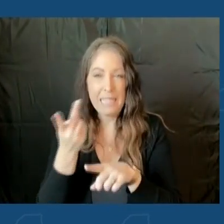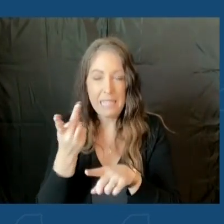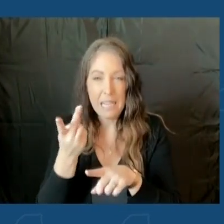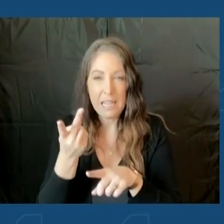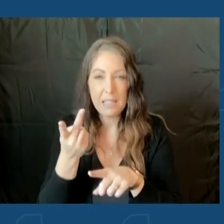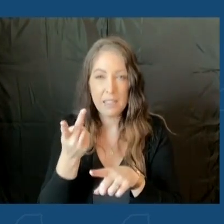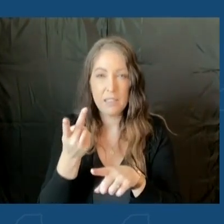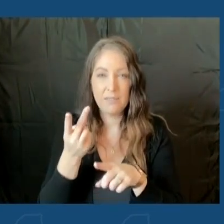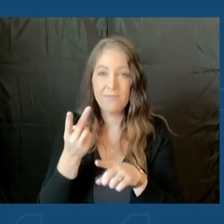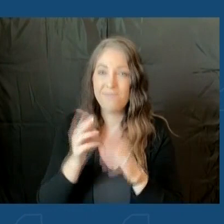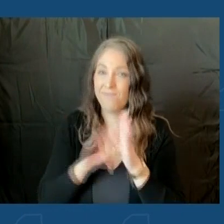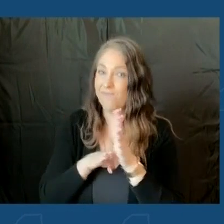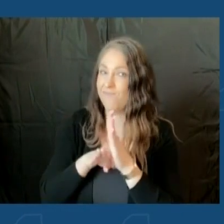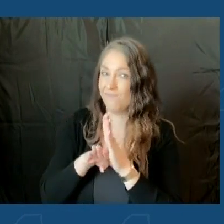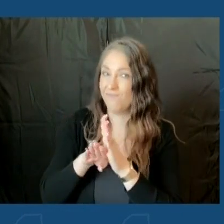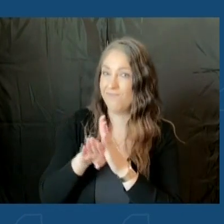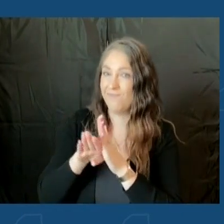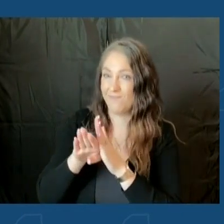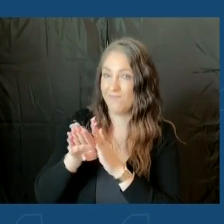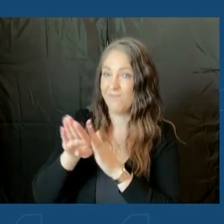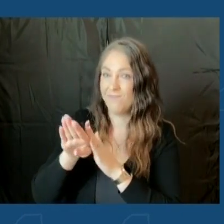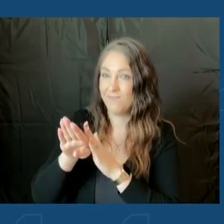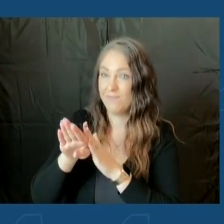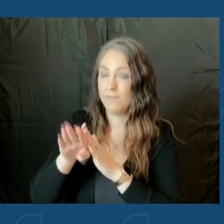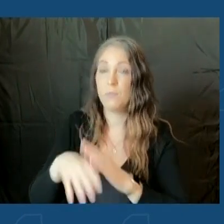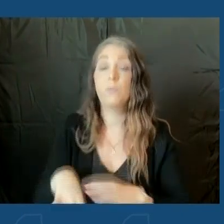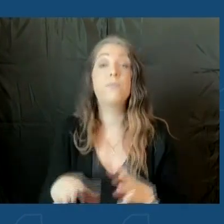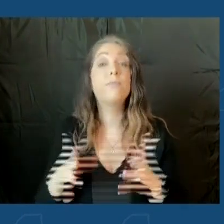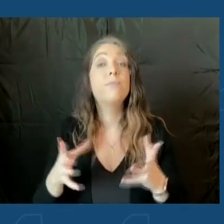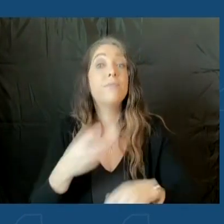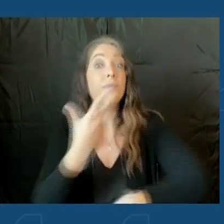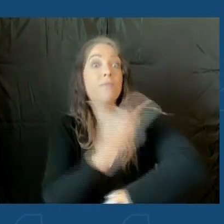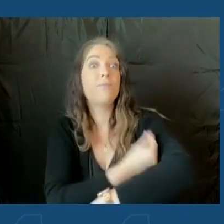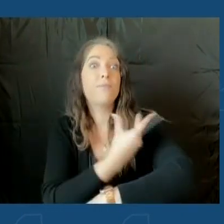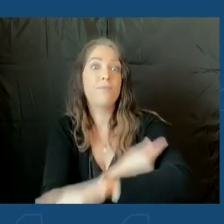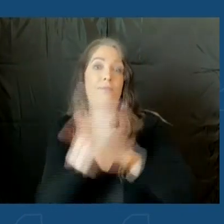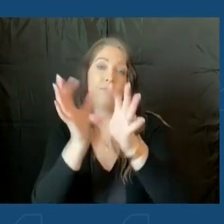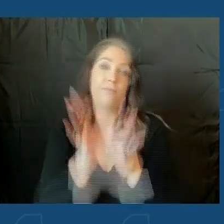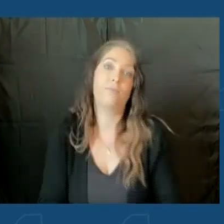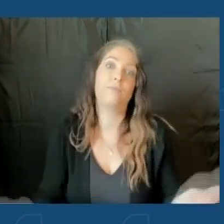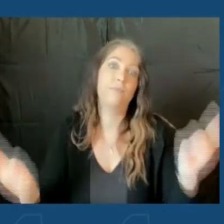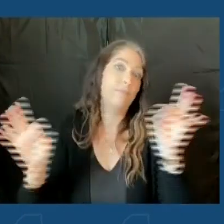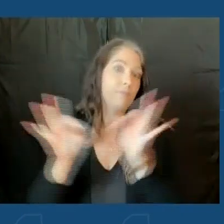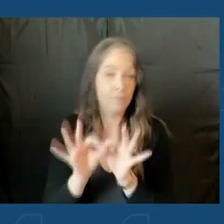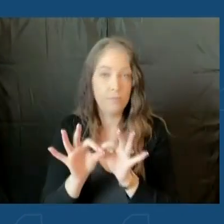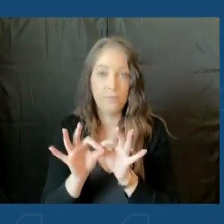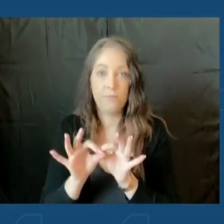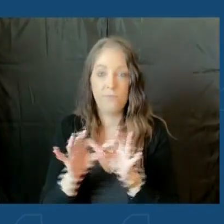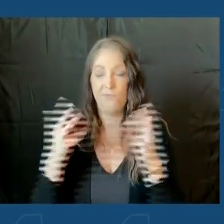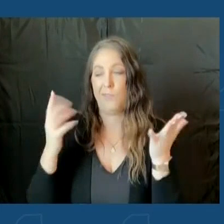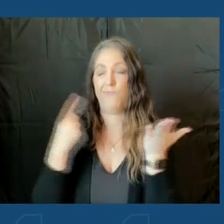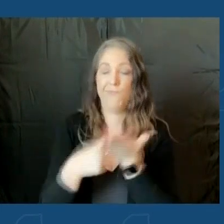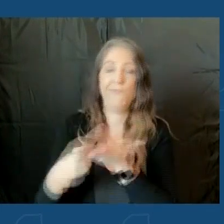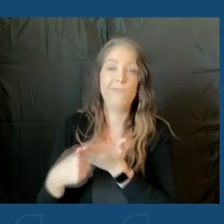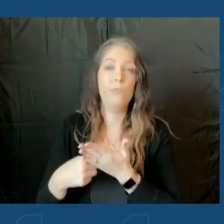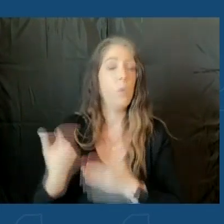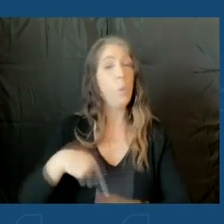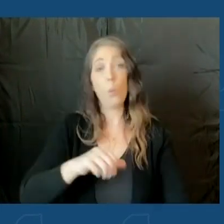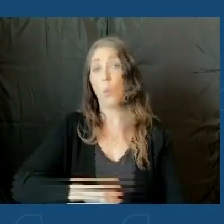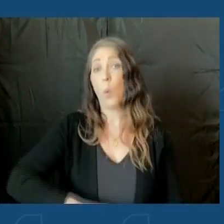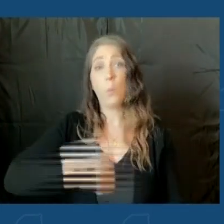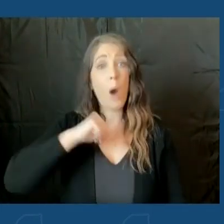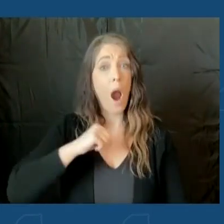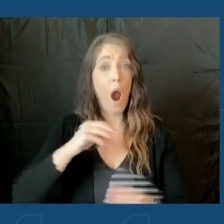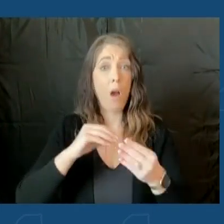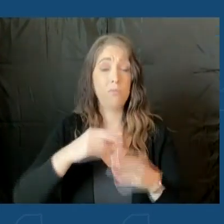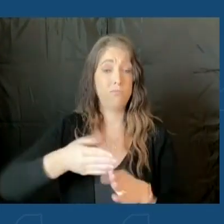absolutely trending upward. So vaccinations are the key. We've talked about this a lot. We still are proud that we have, we're number one in the nation for